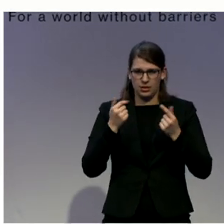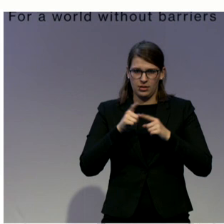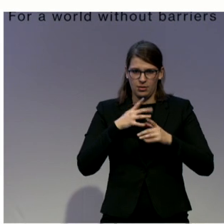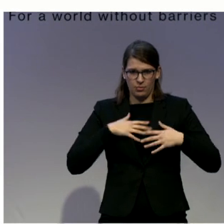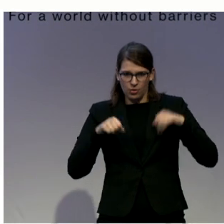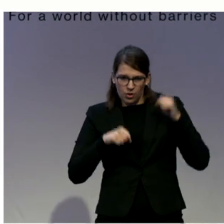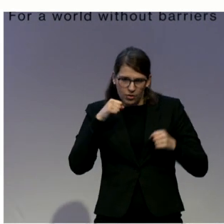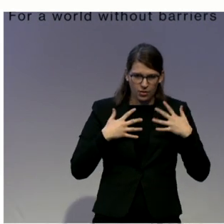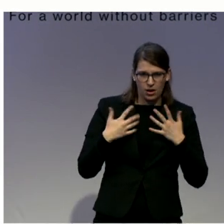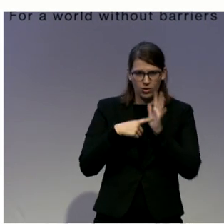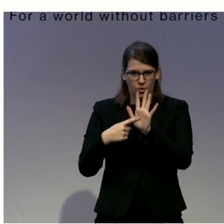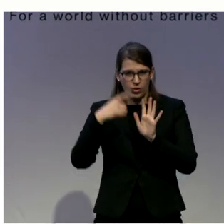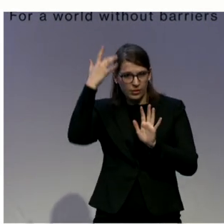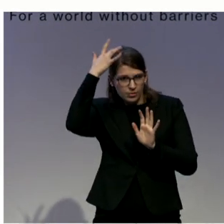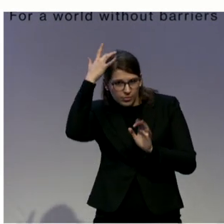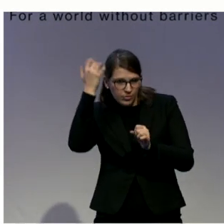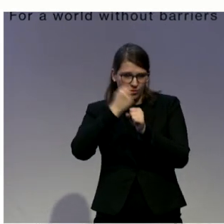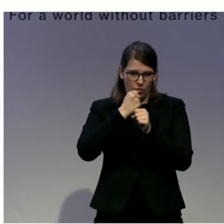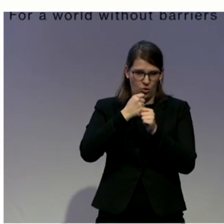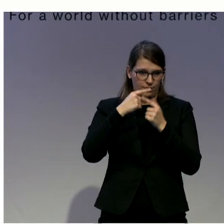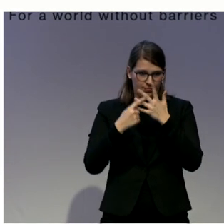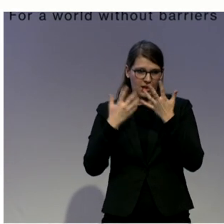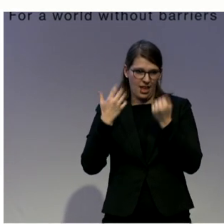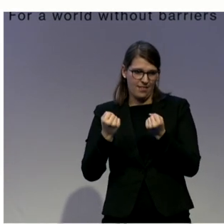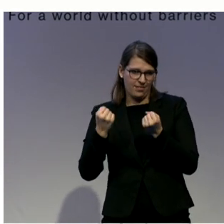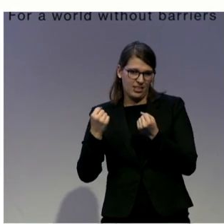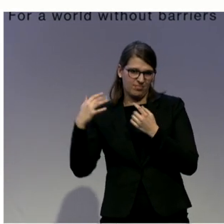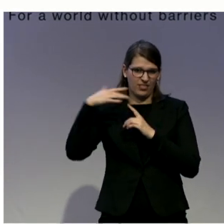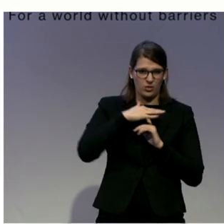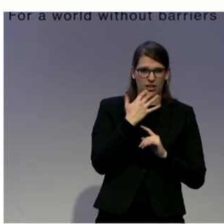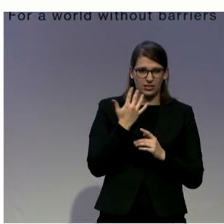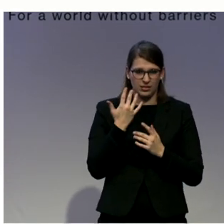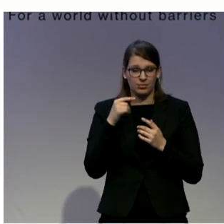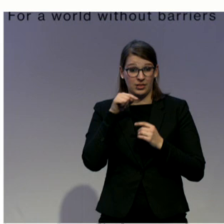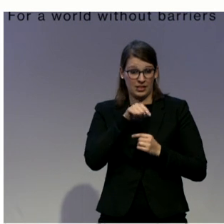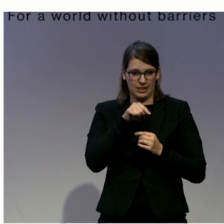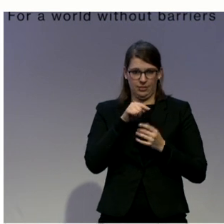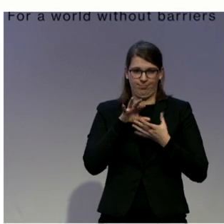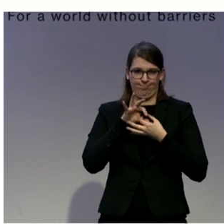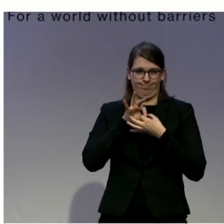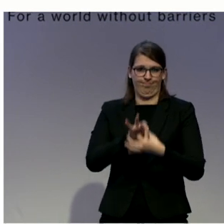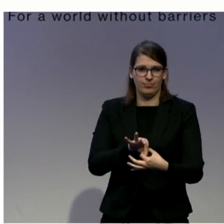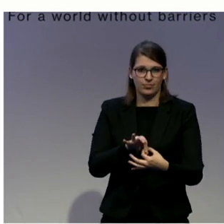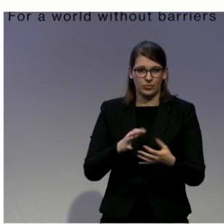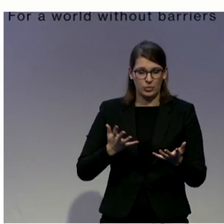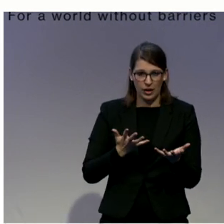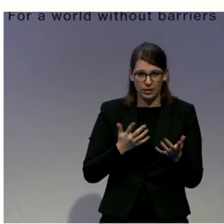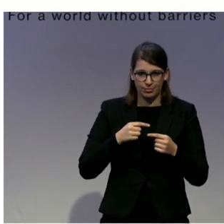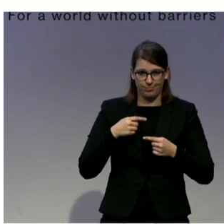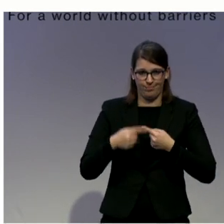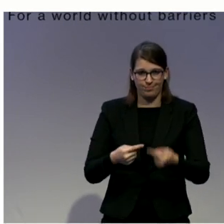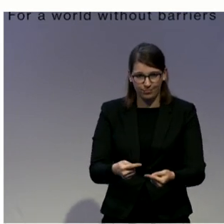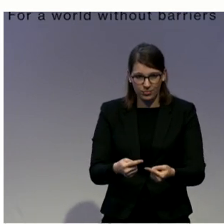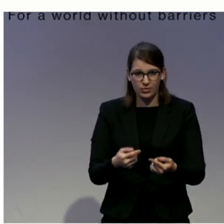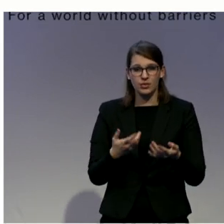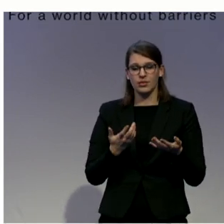And some of these effects make it more likely that a survivor of a brain injury may come into